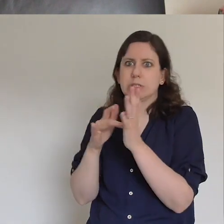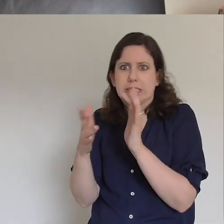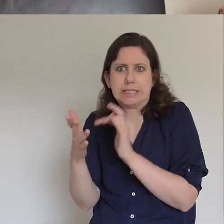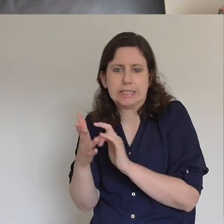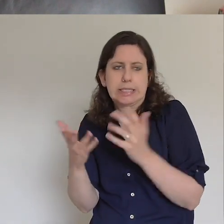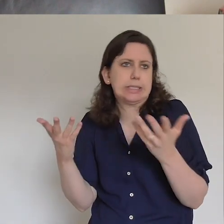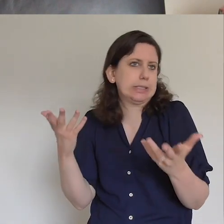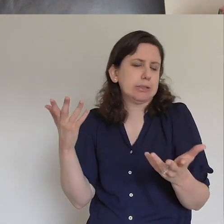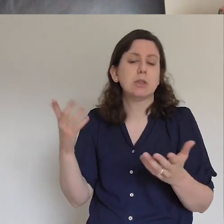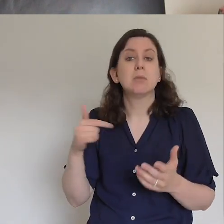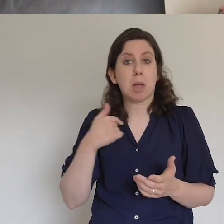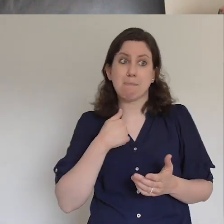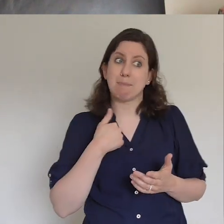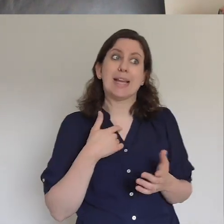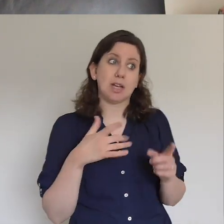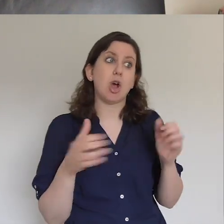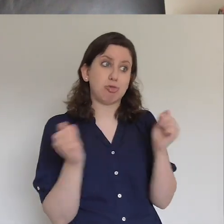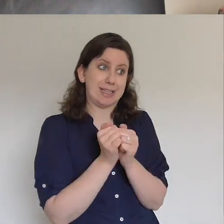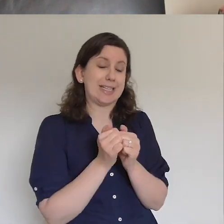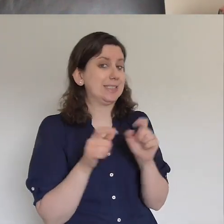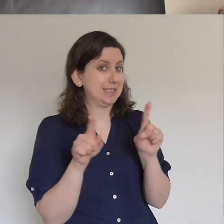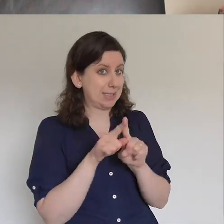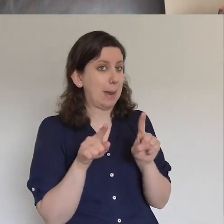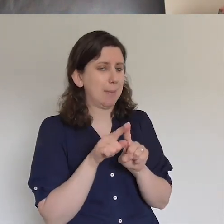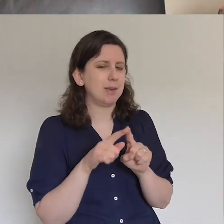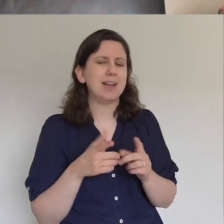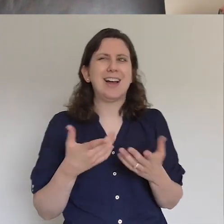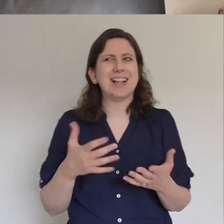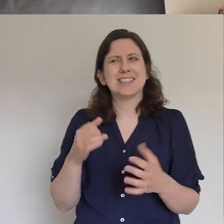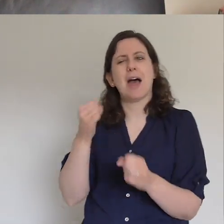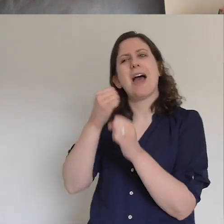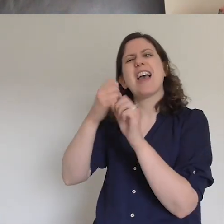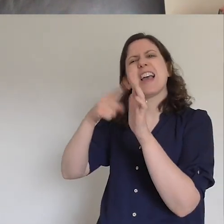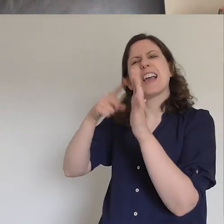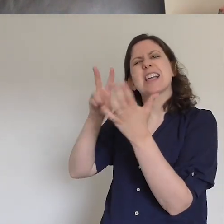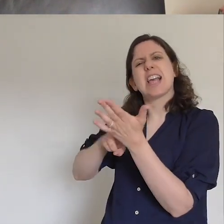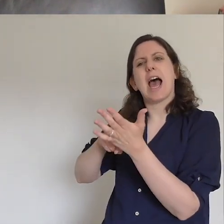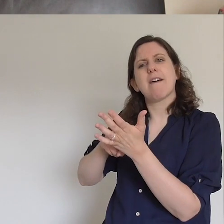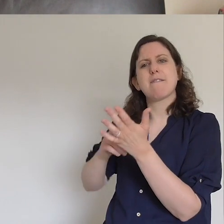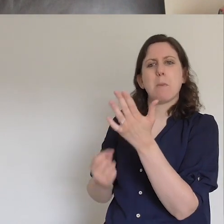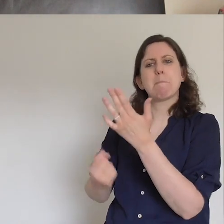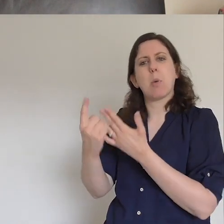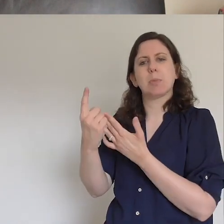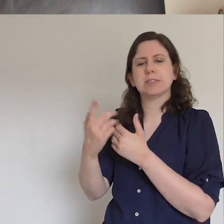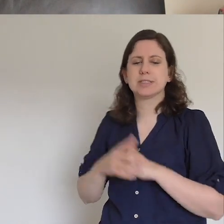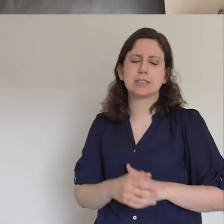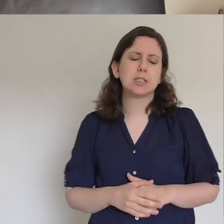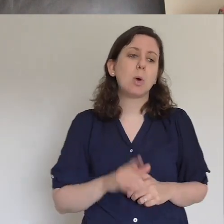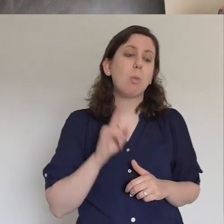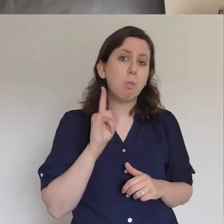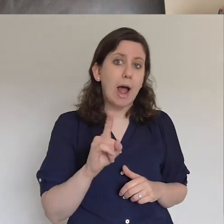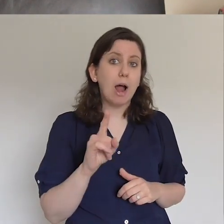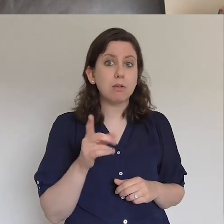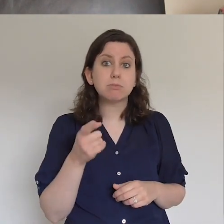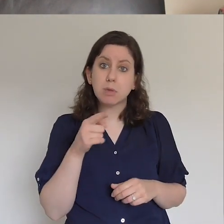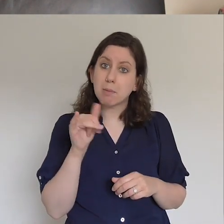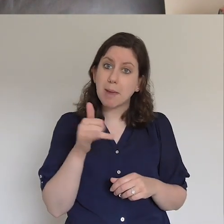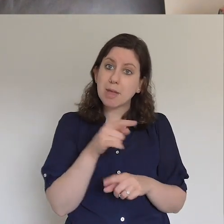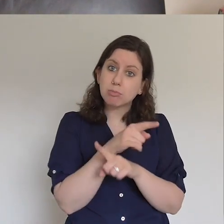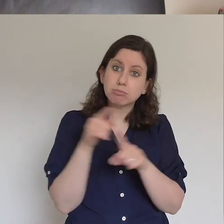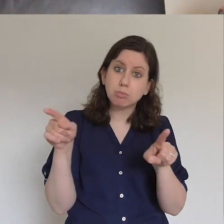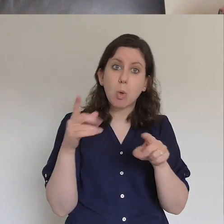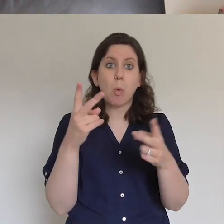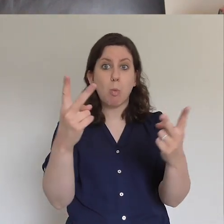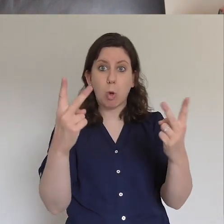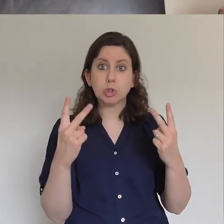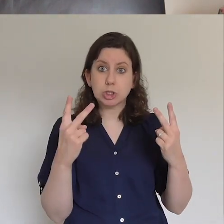was about to say the same thing so off you go I think that's the gap moment well I just think if there's anyone watching this who does not know the Lord Jesus as their